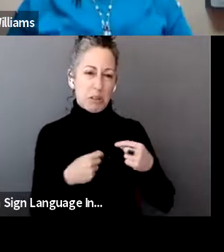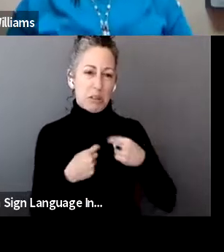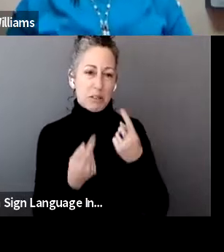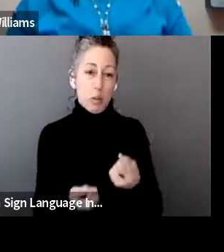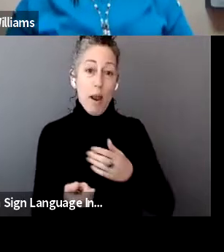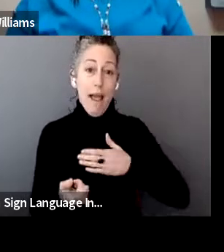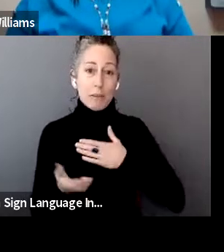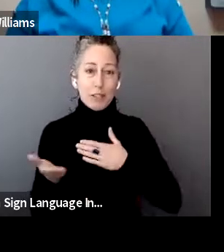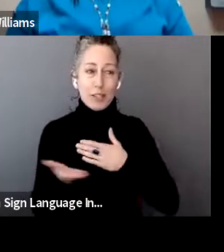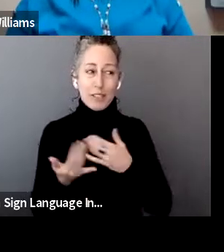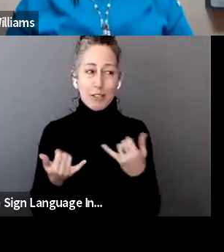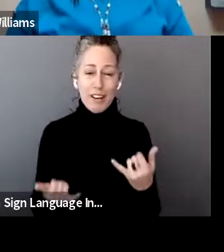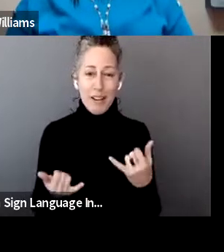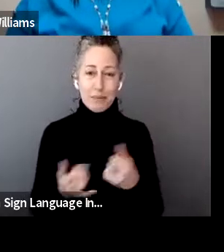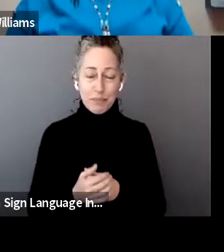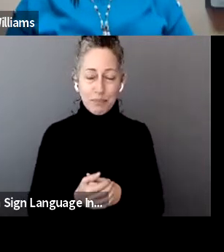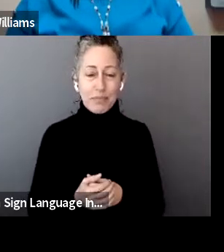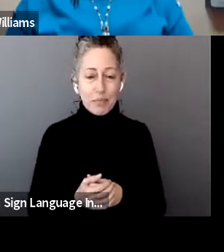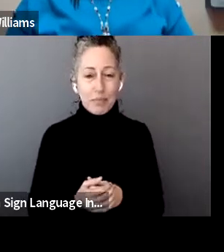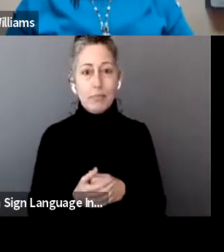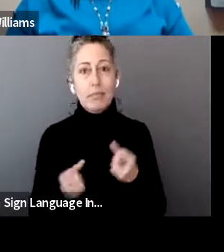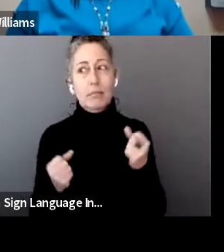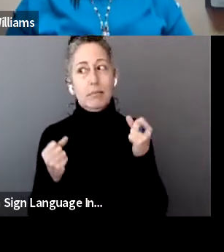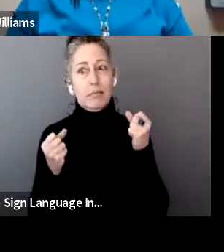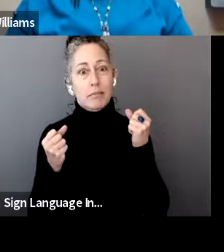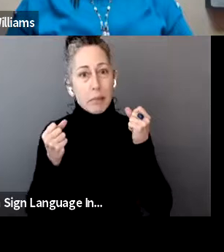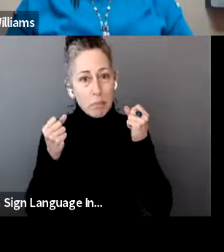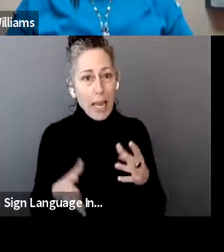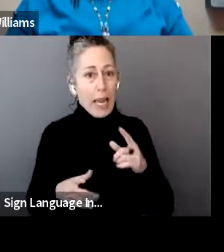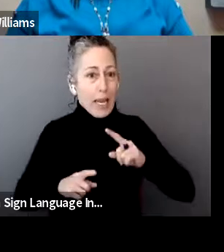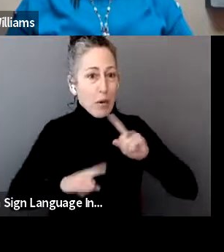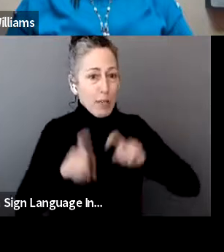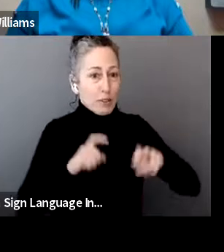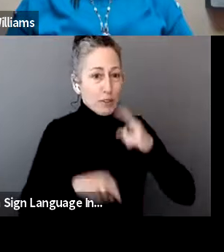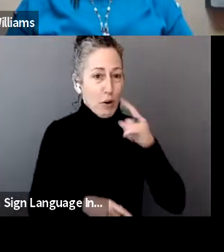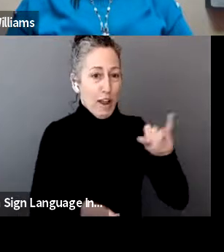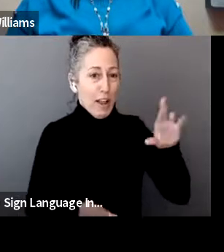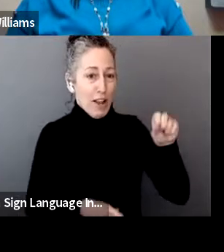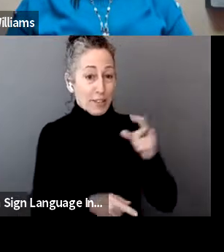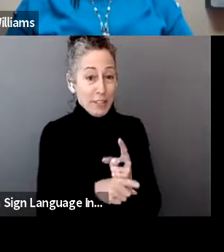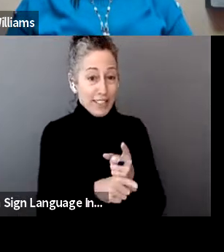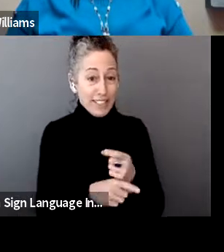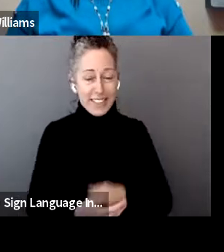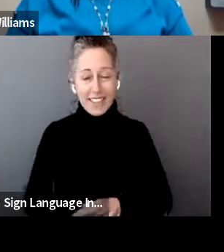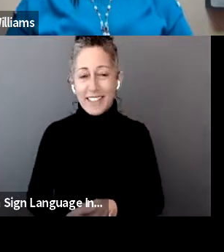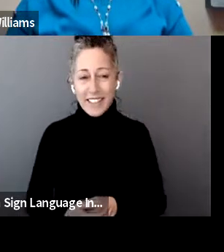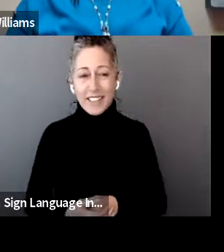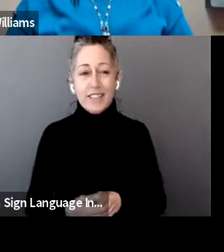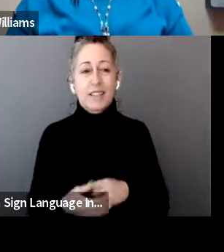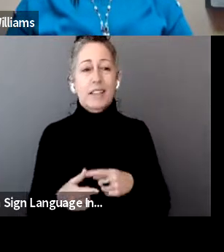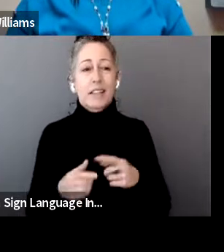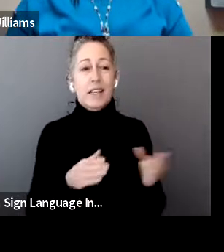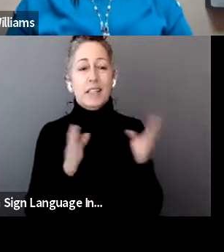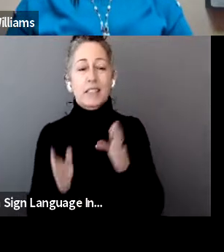she's with us today. And I know that we have a lot of questions for the IRS, right? Then we have Kathleen